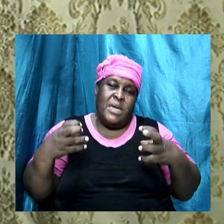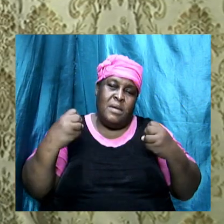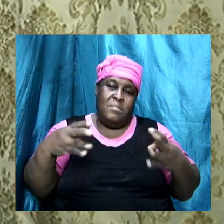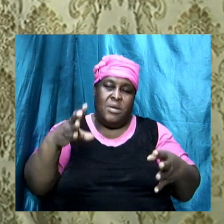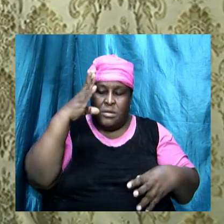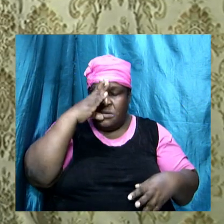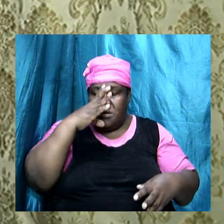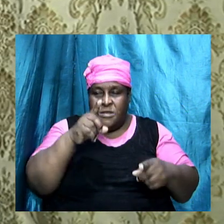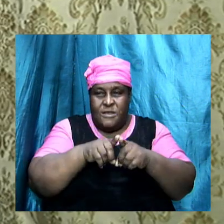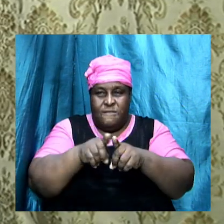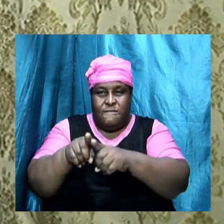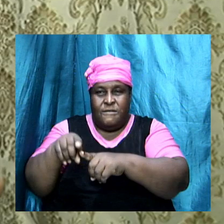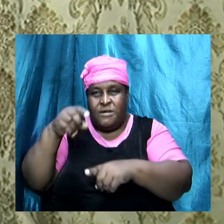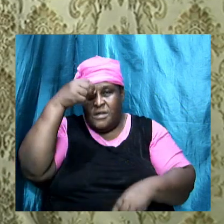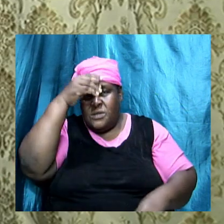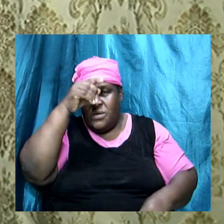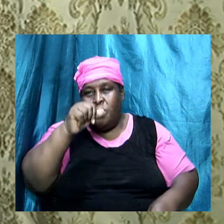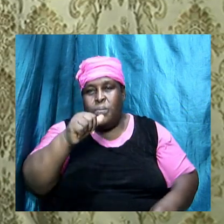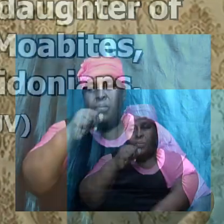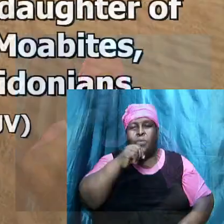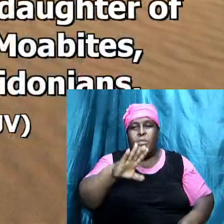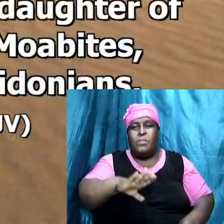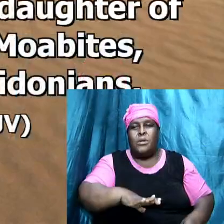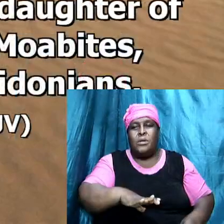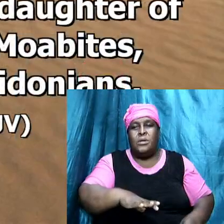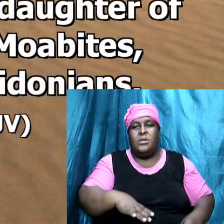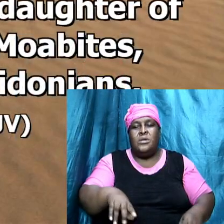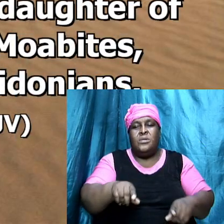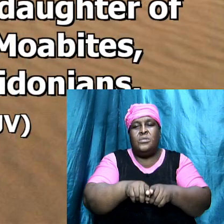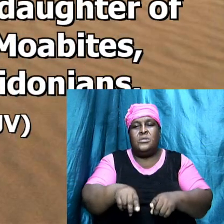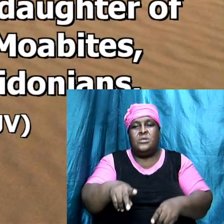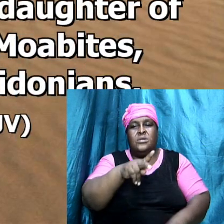women. Together with the daughter of Pharaoh,